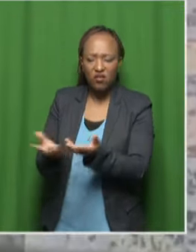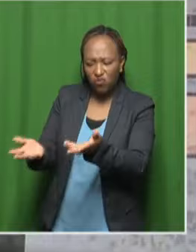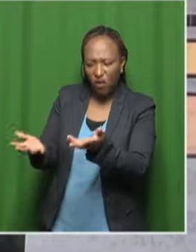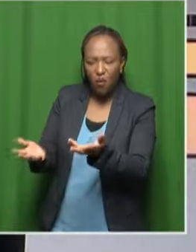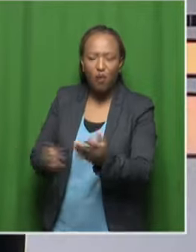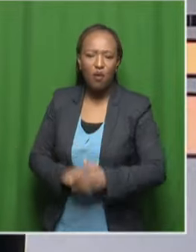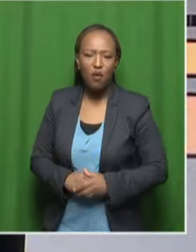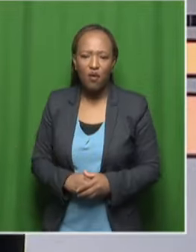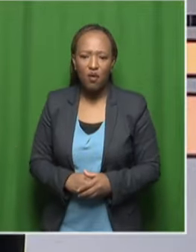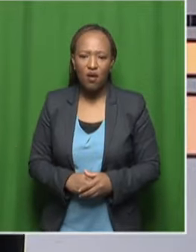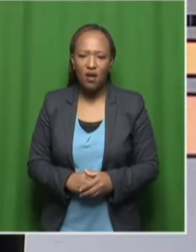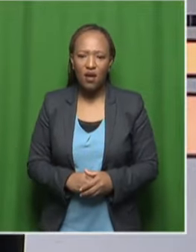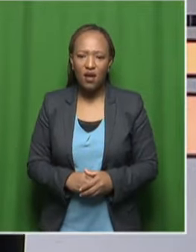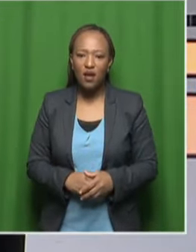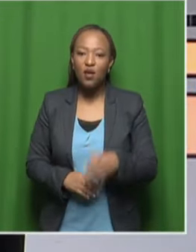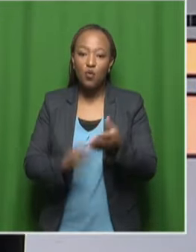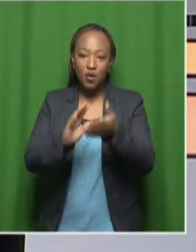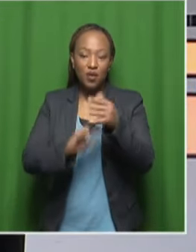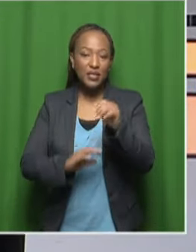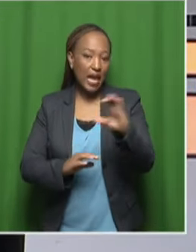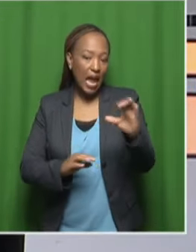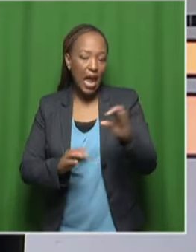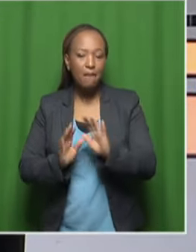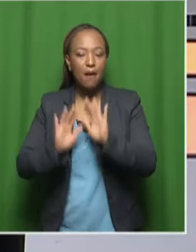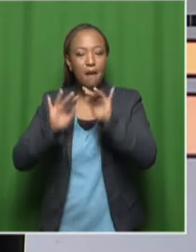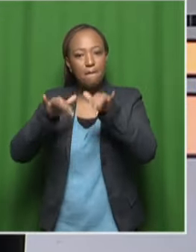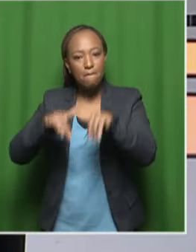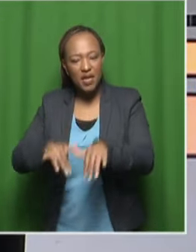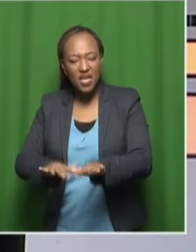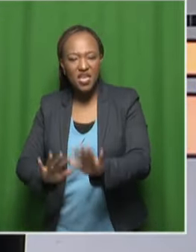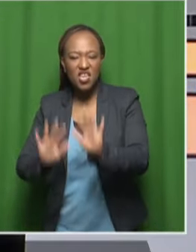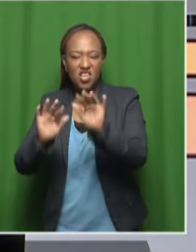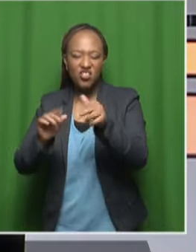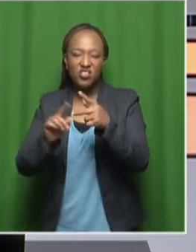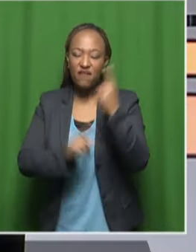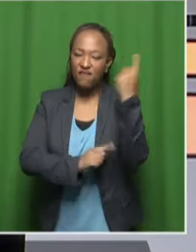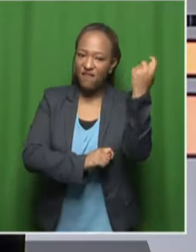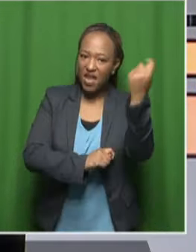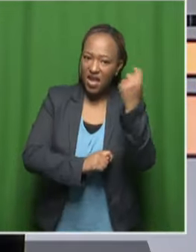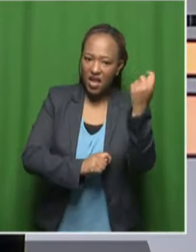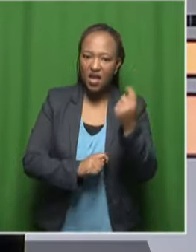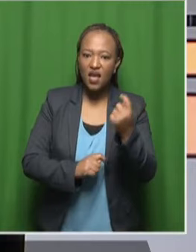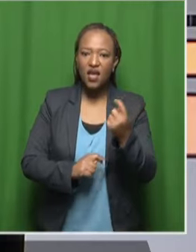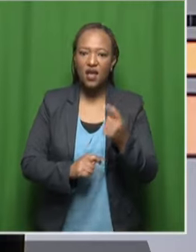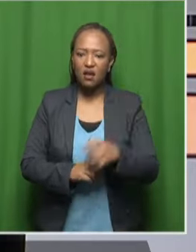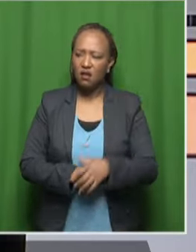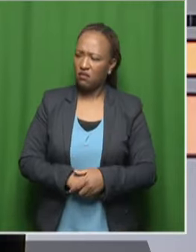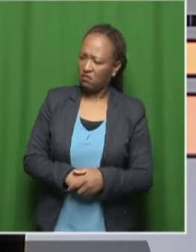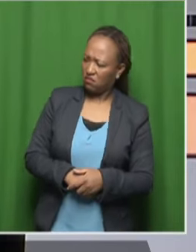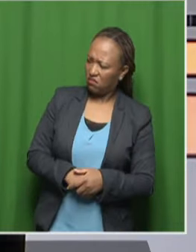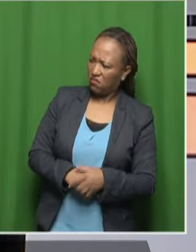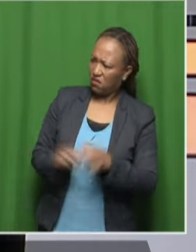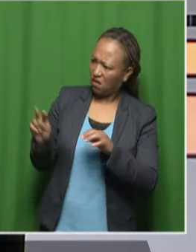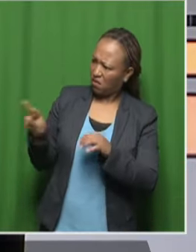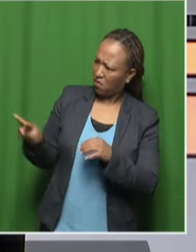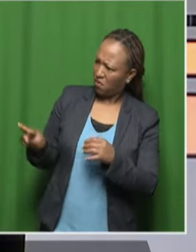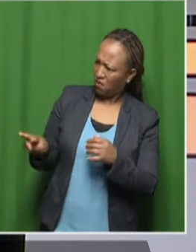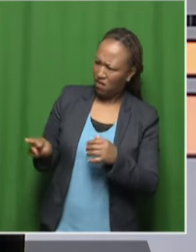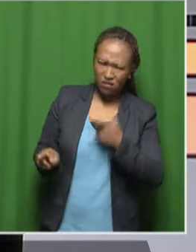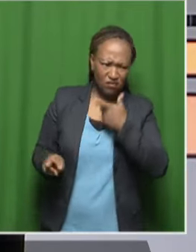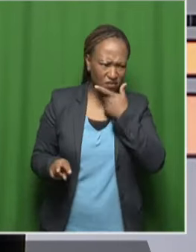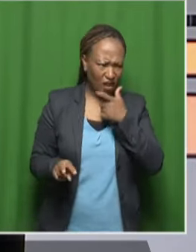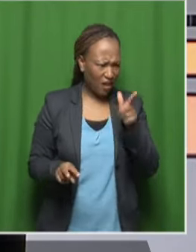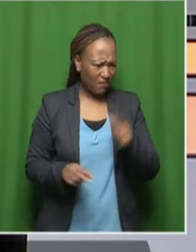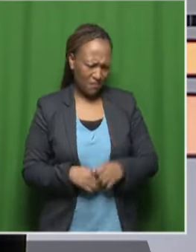If you say, we're going to the Eastern Cape by the beach or the village. They say, oh, and you want to go in June. They look at you and say, oh, that's December